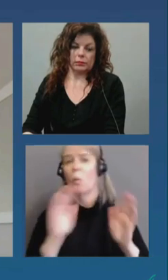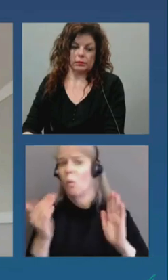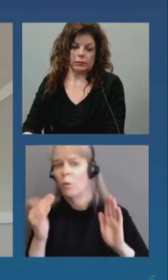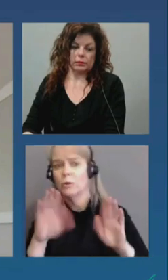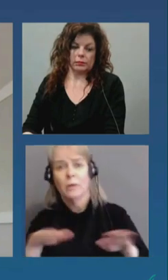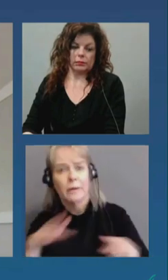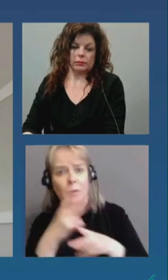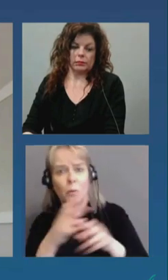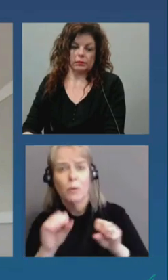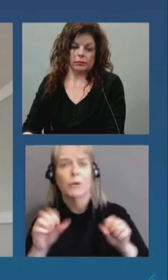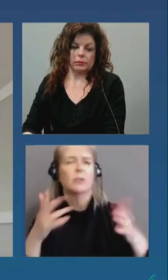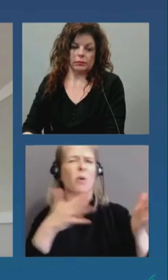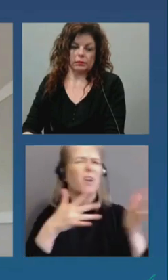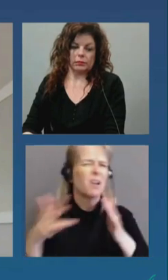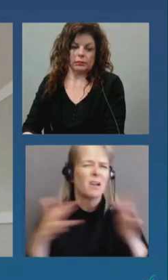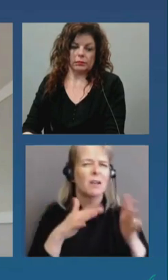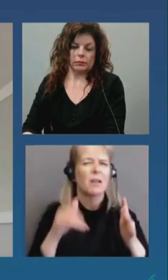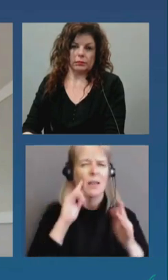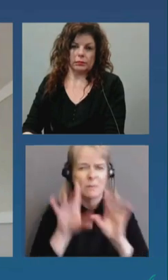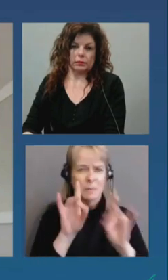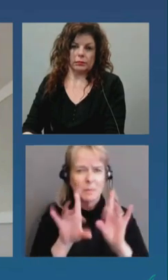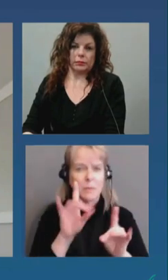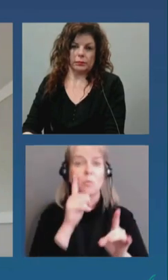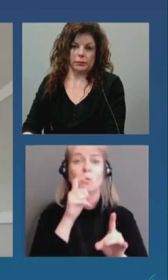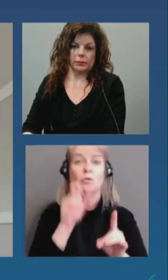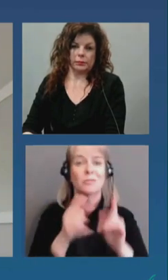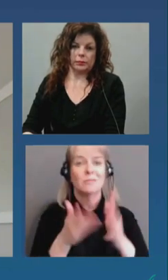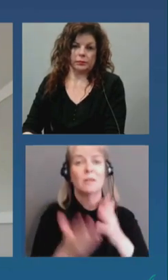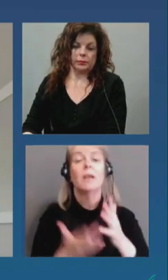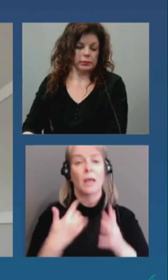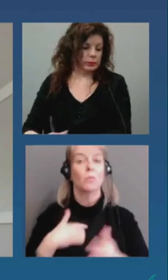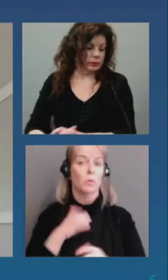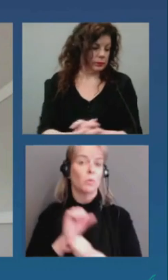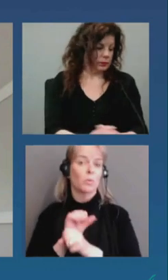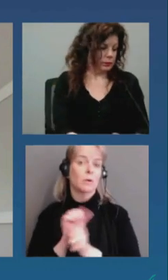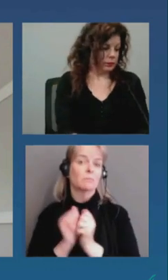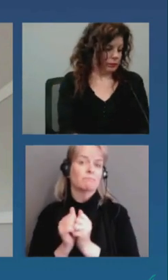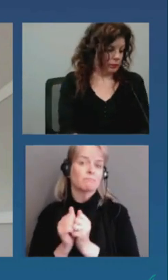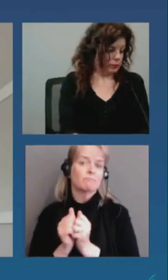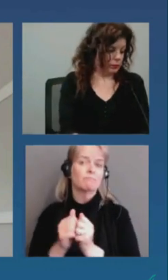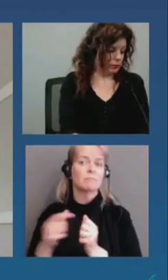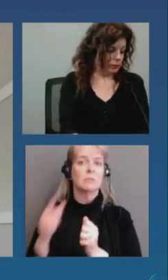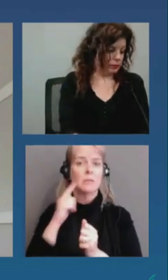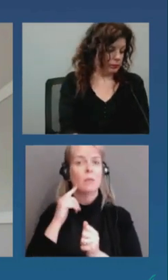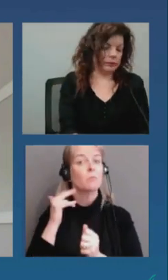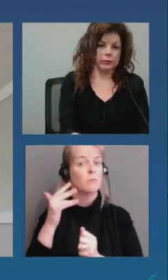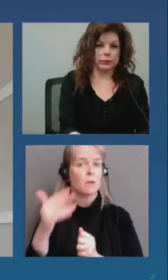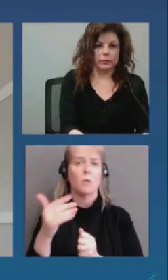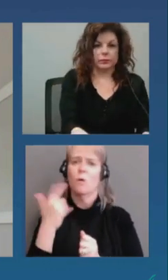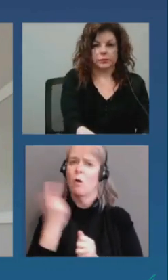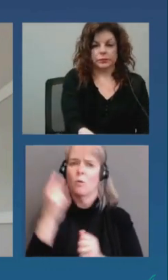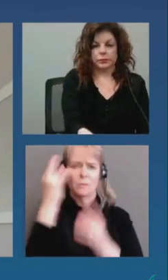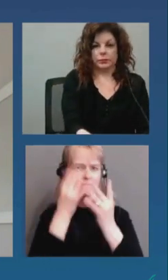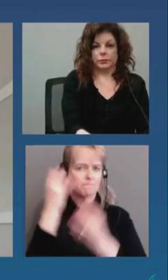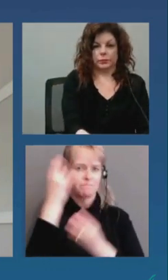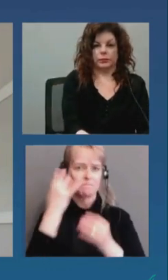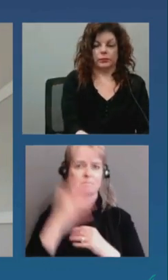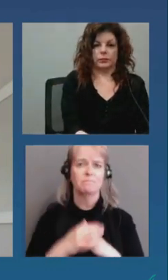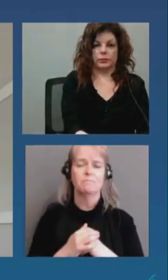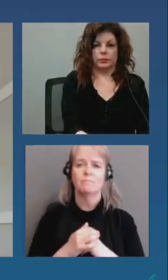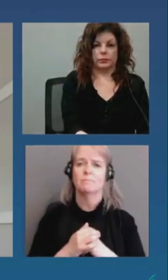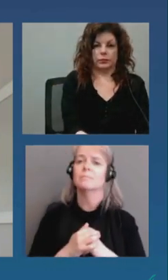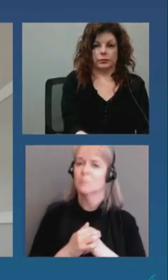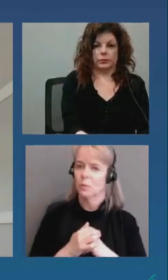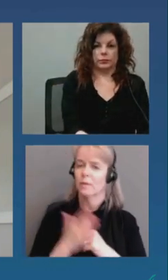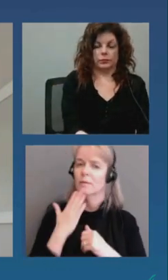thank you and uh my second question um would also be to you i think dr